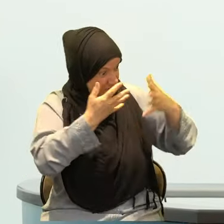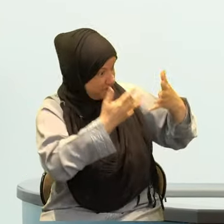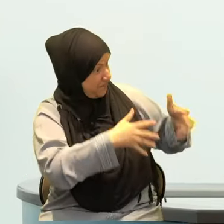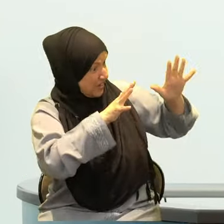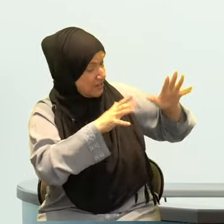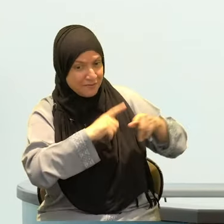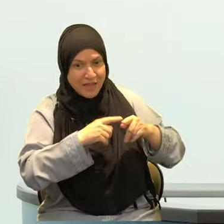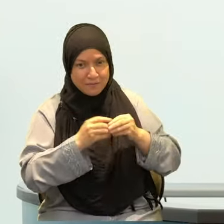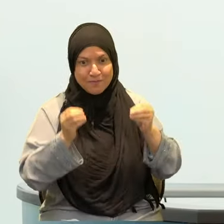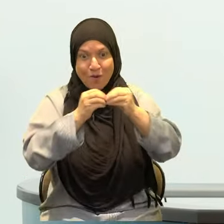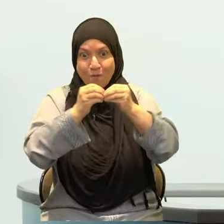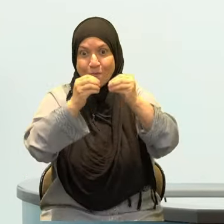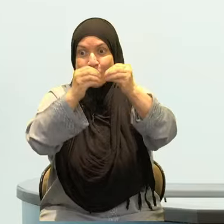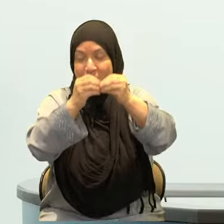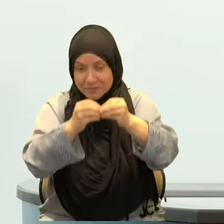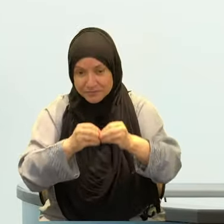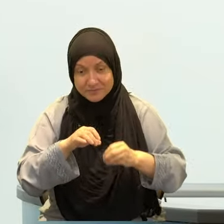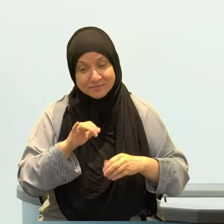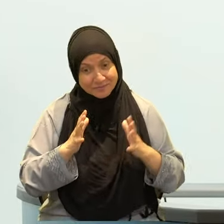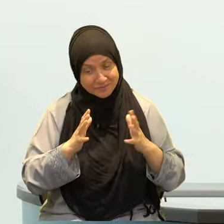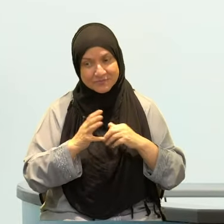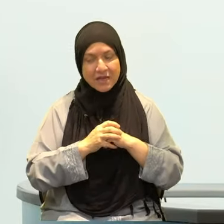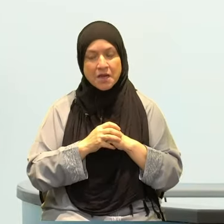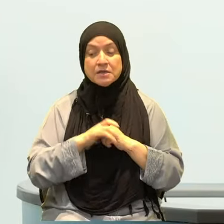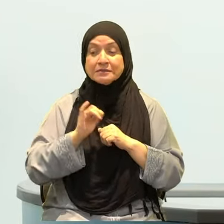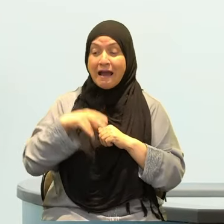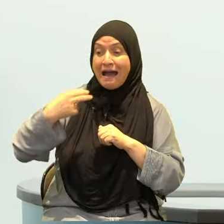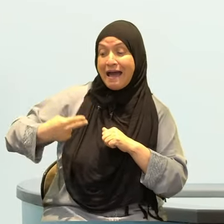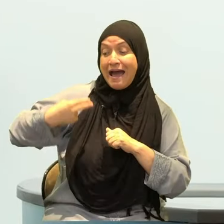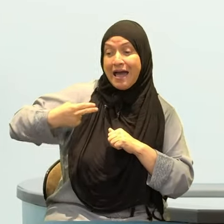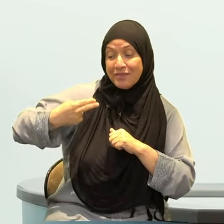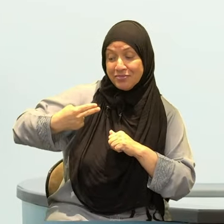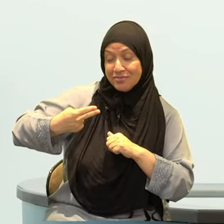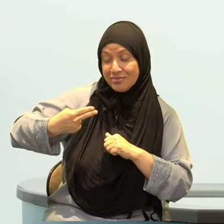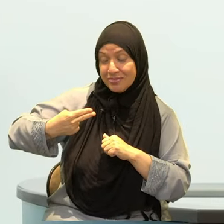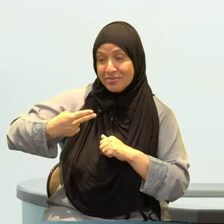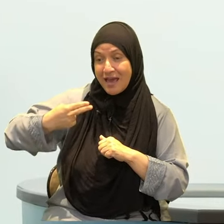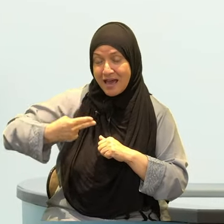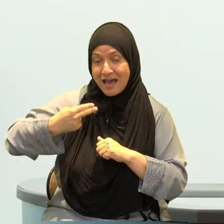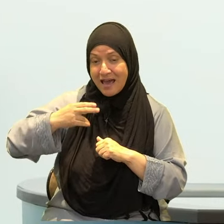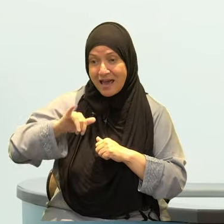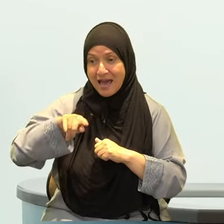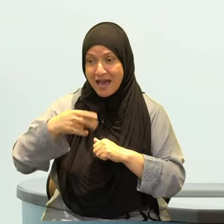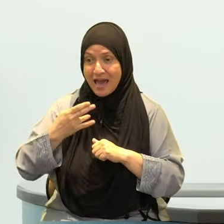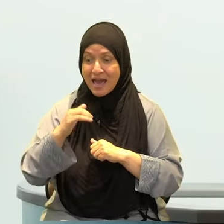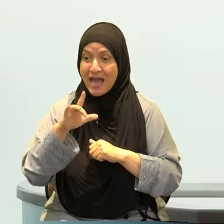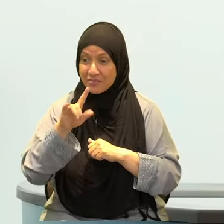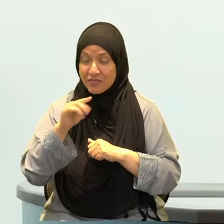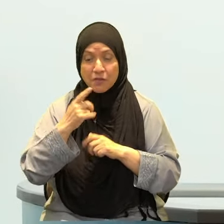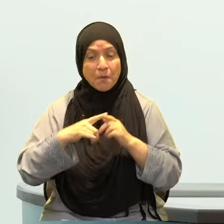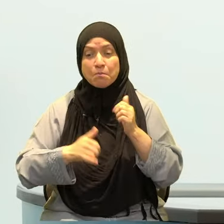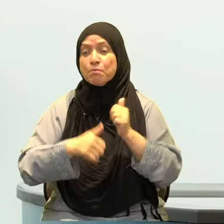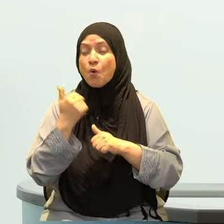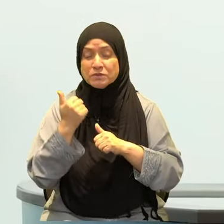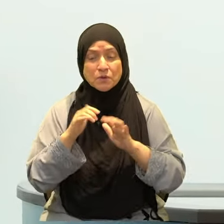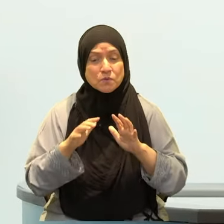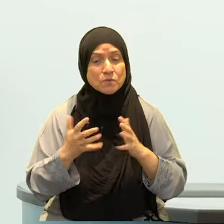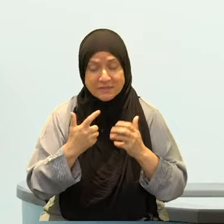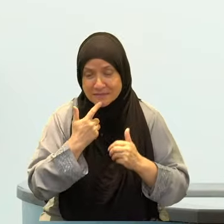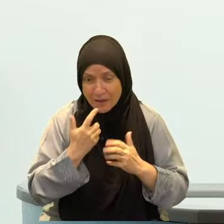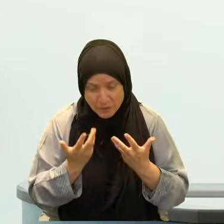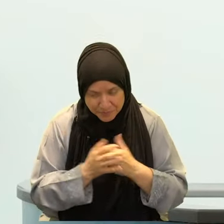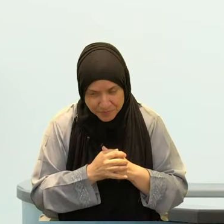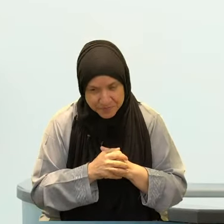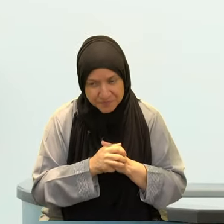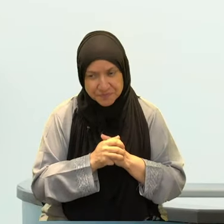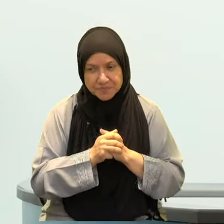are those who are most complete in their character and those who are most gentle with their families. A lutf